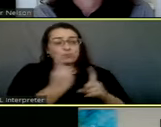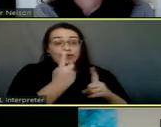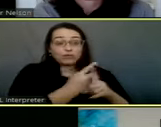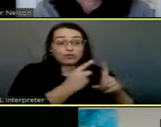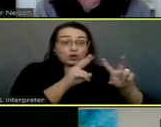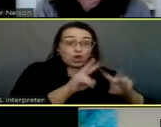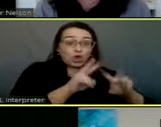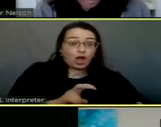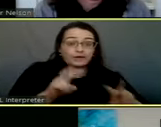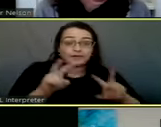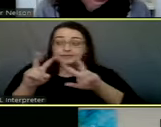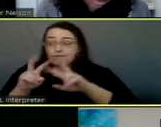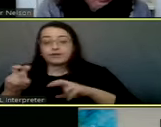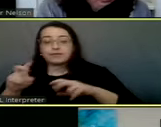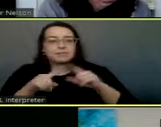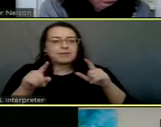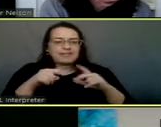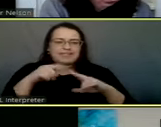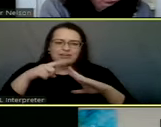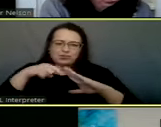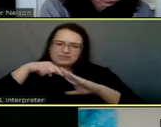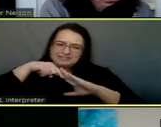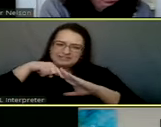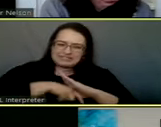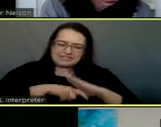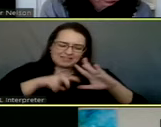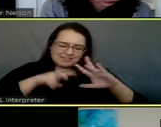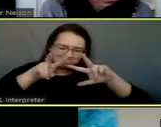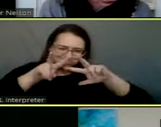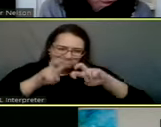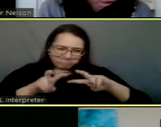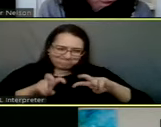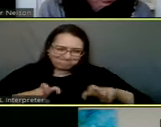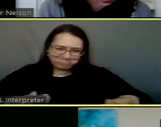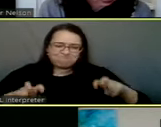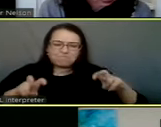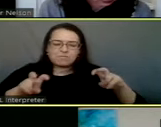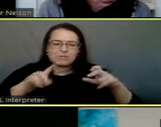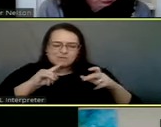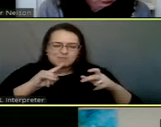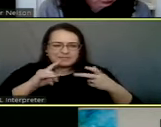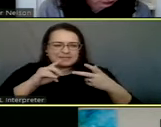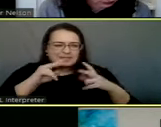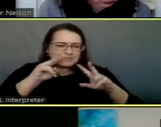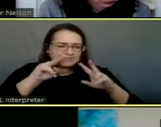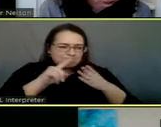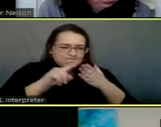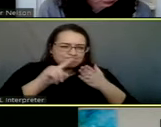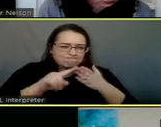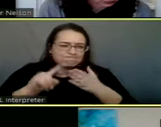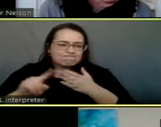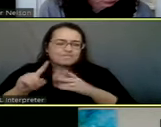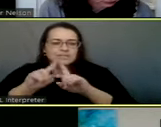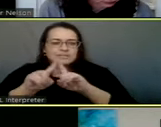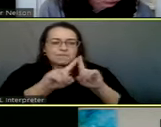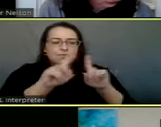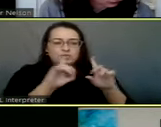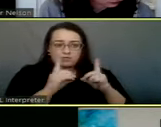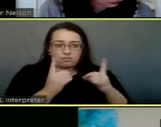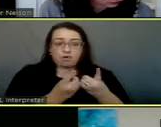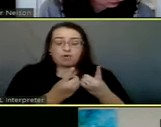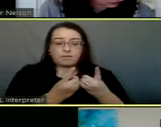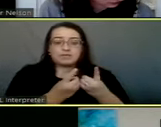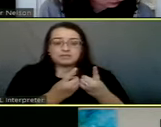just really with fine tooth comb going through different departments. And that